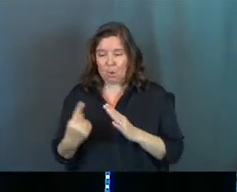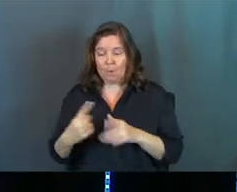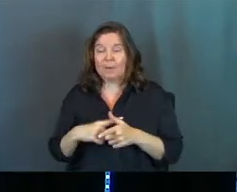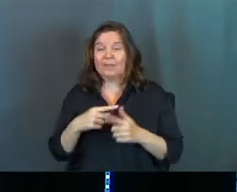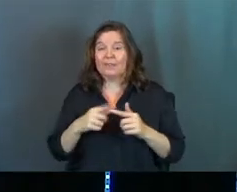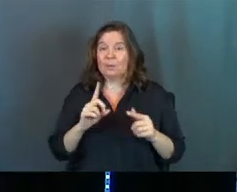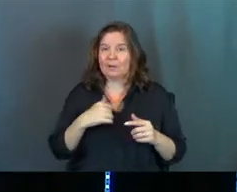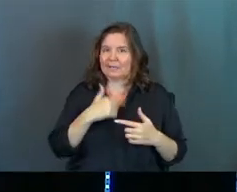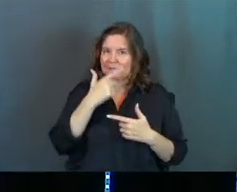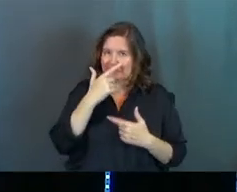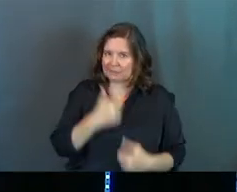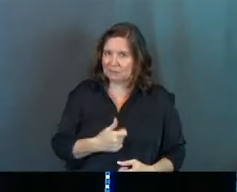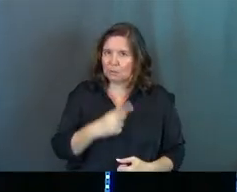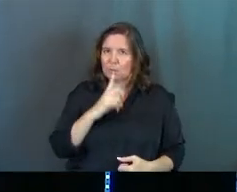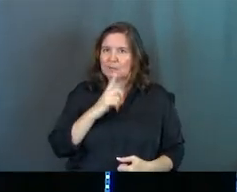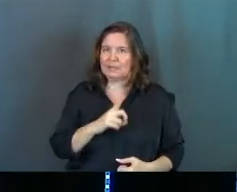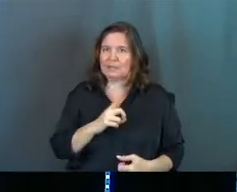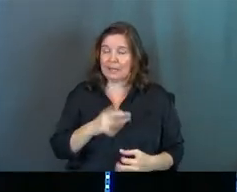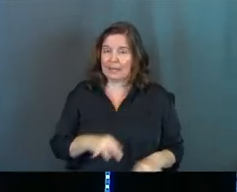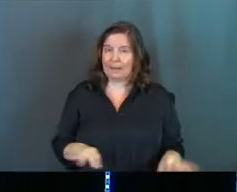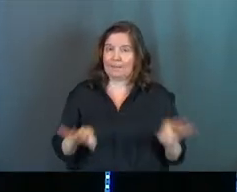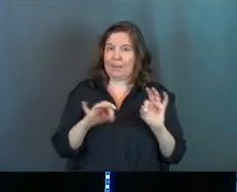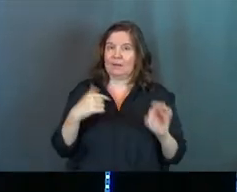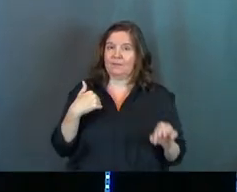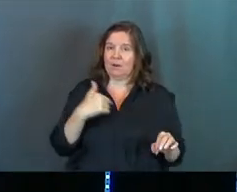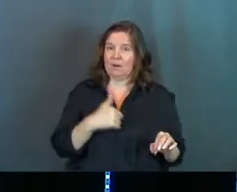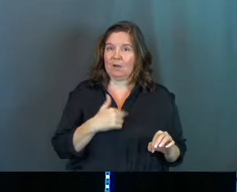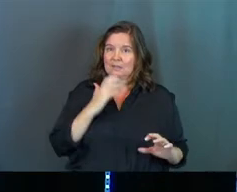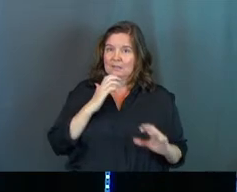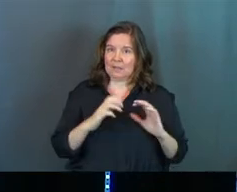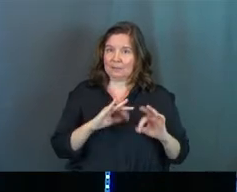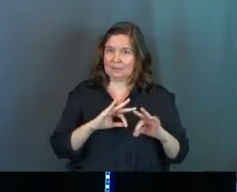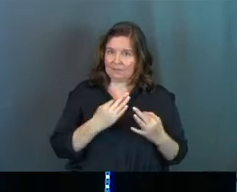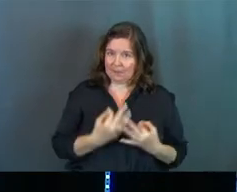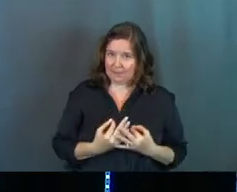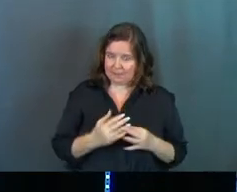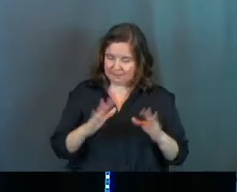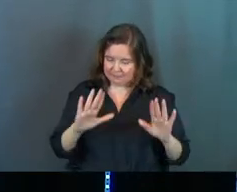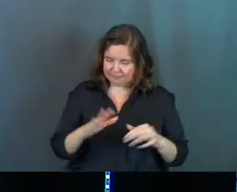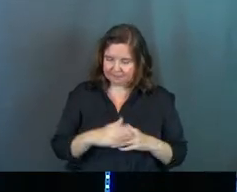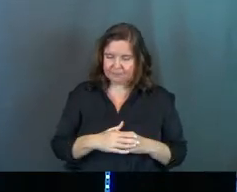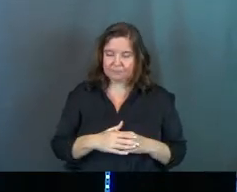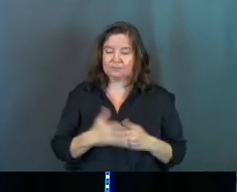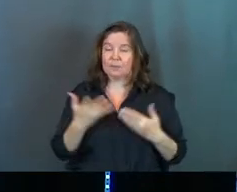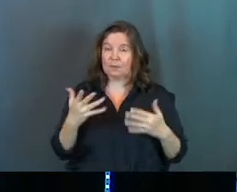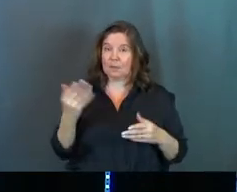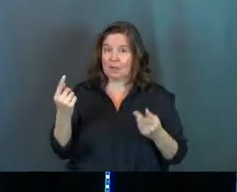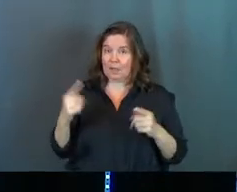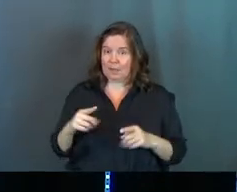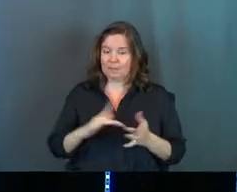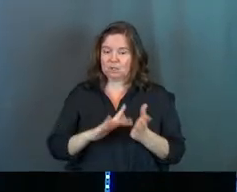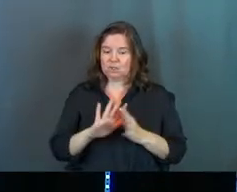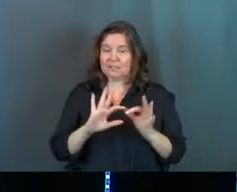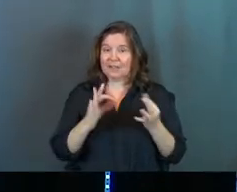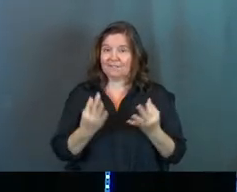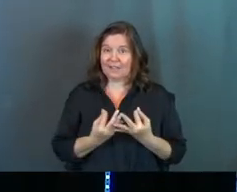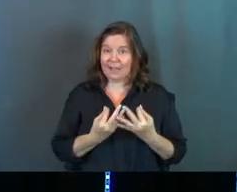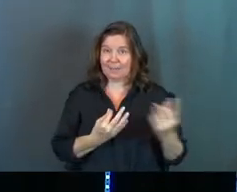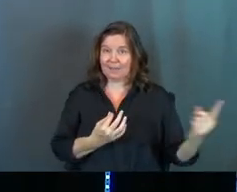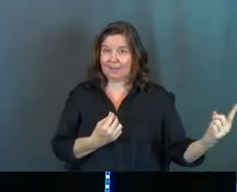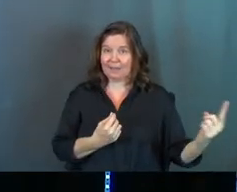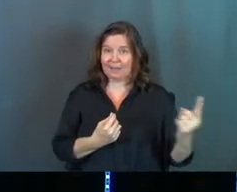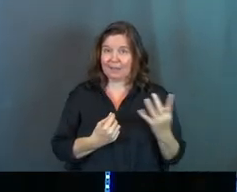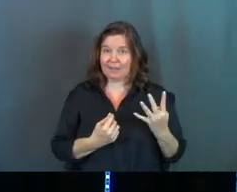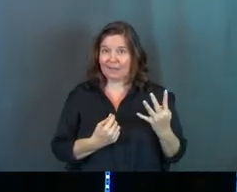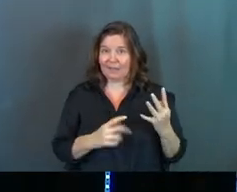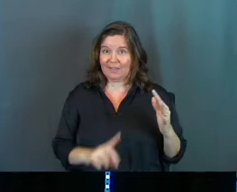second, but this is where it gets interesting, and this is where it really matters for us in our conversation of family today. After this happens, Jesus's family shows up, and that's what